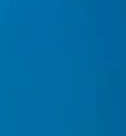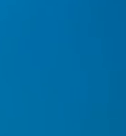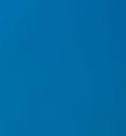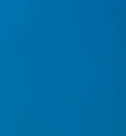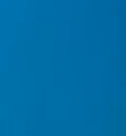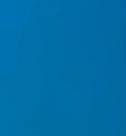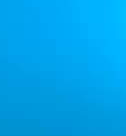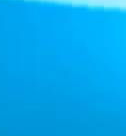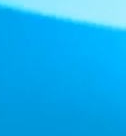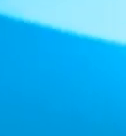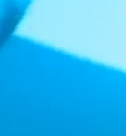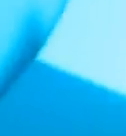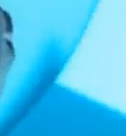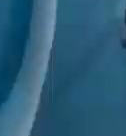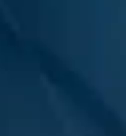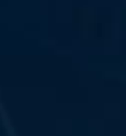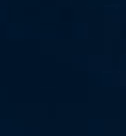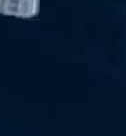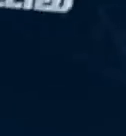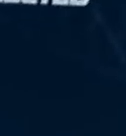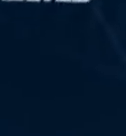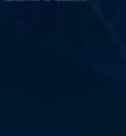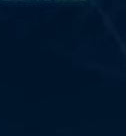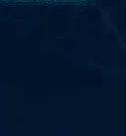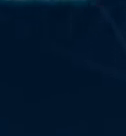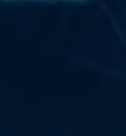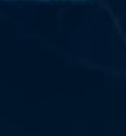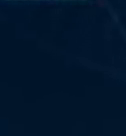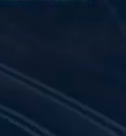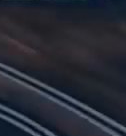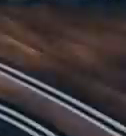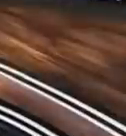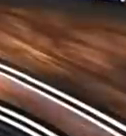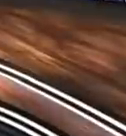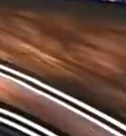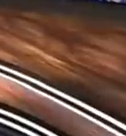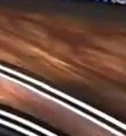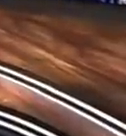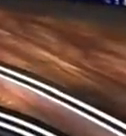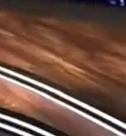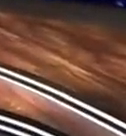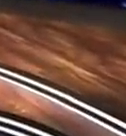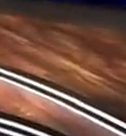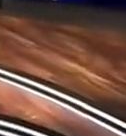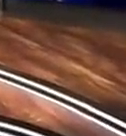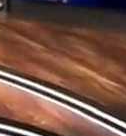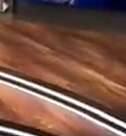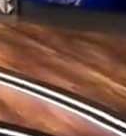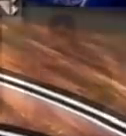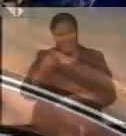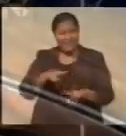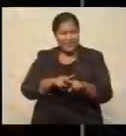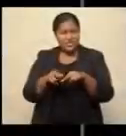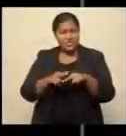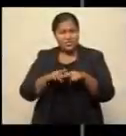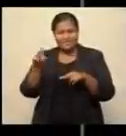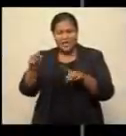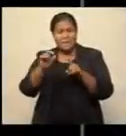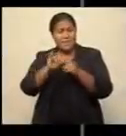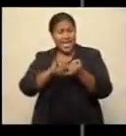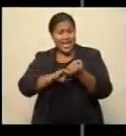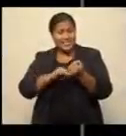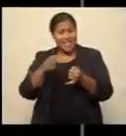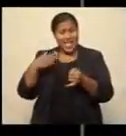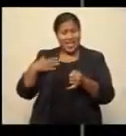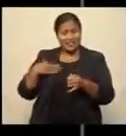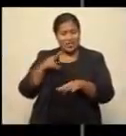From the studios of FBC Suba, Edwin Lange. We'll have a Naka Fiji. The Permanent Secretary for